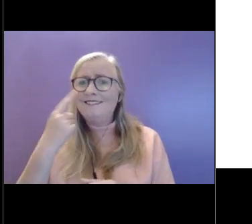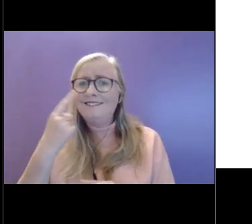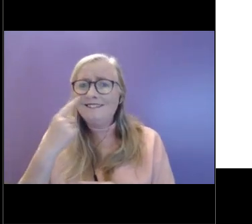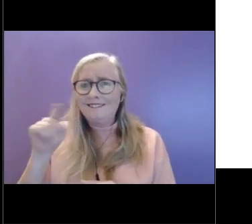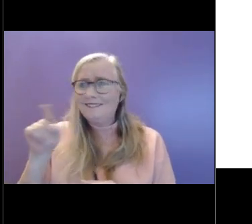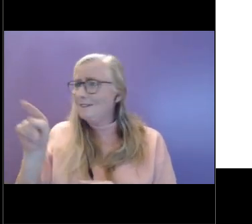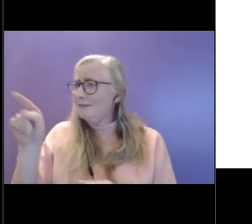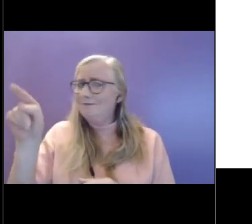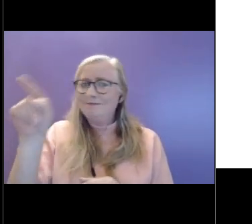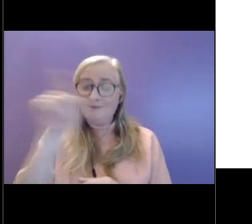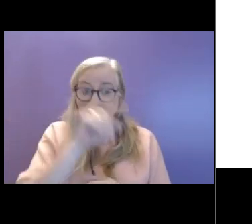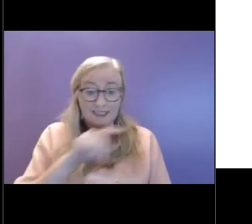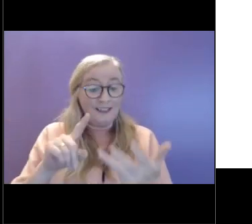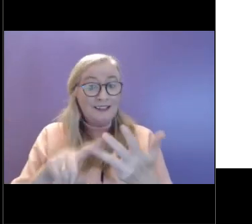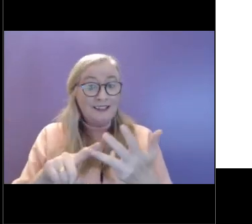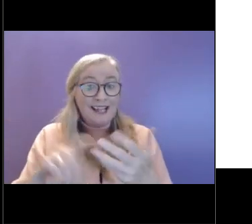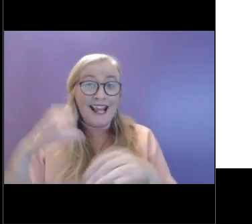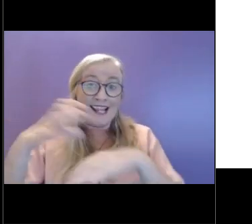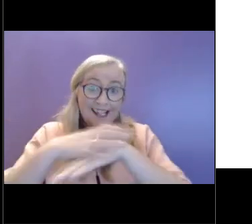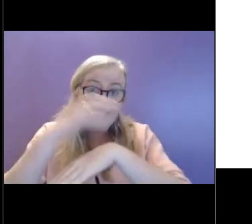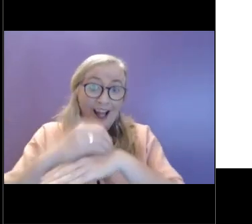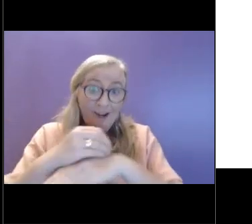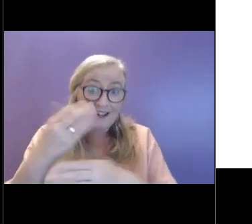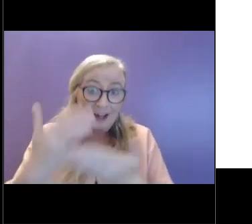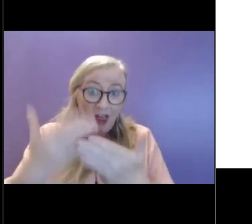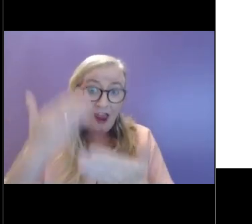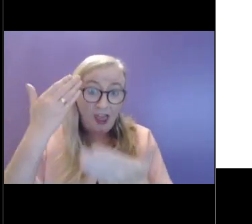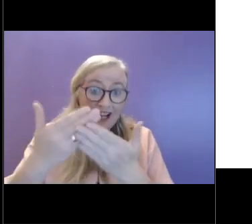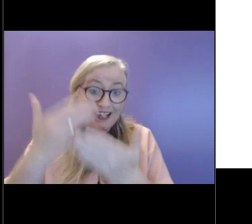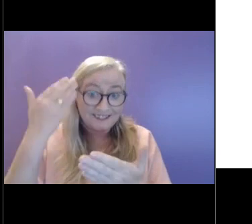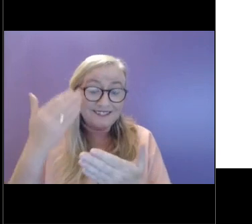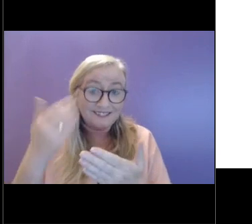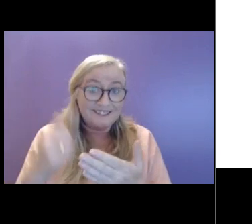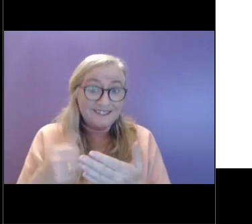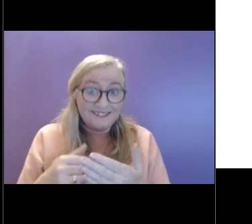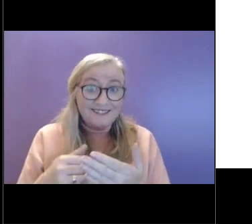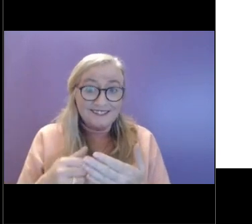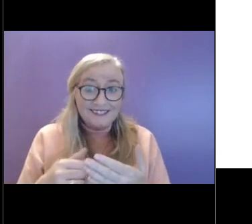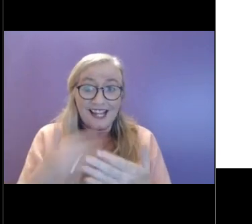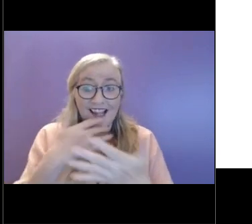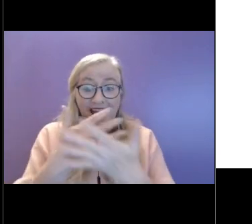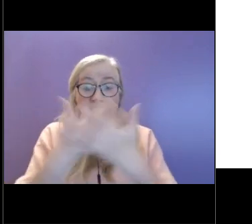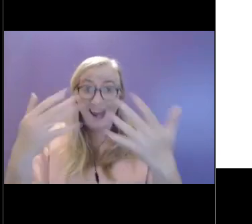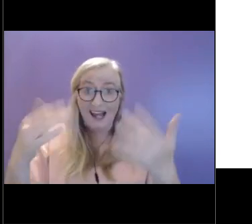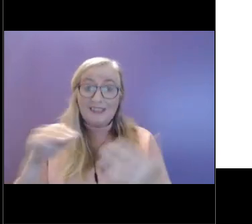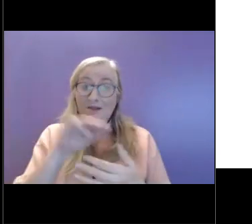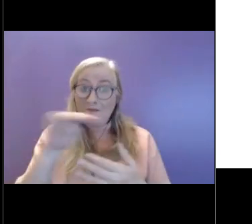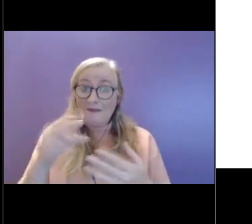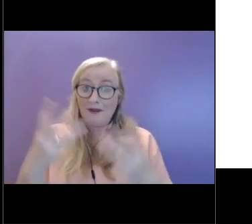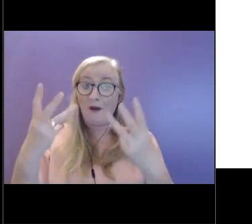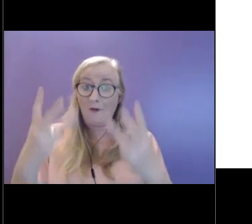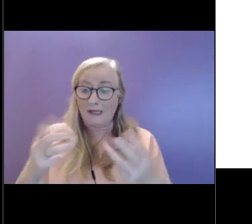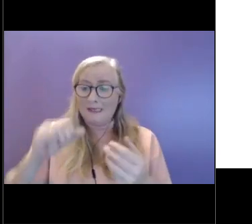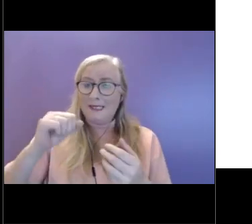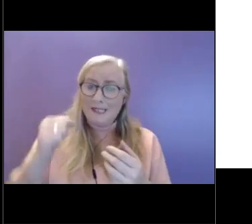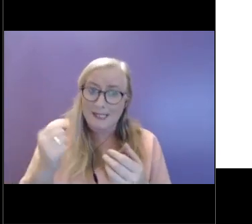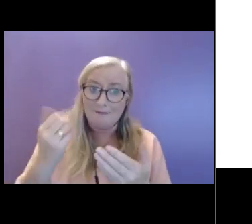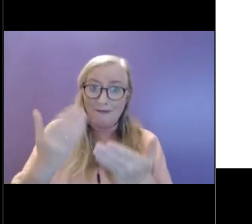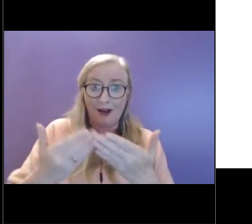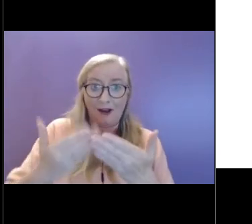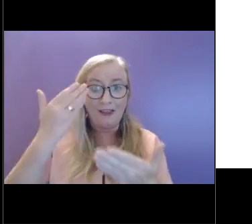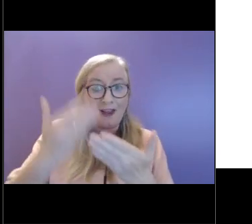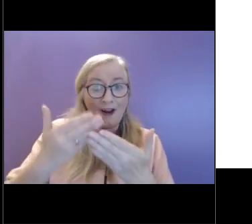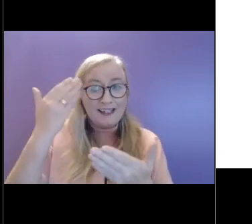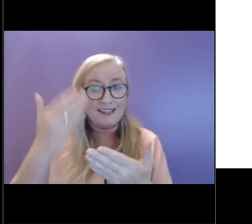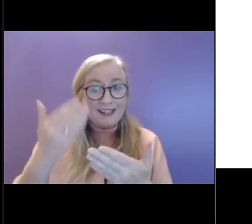Keep learning is an aspiration I think a lot of people have and a lot of people perhaps went